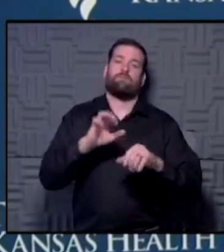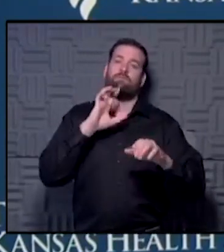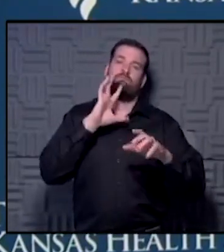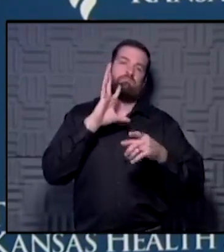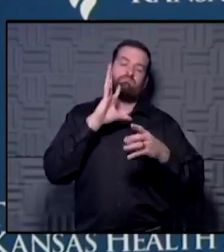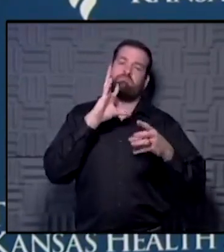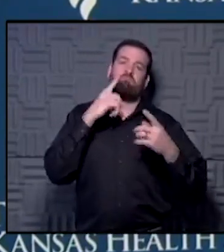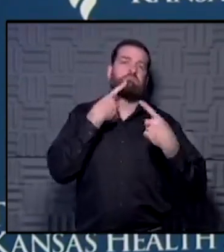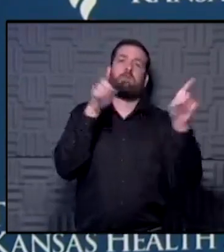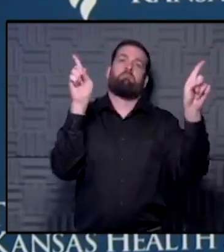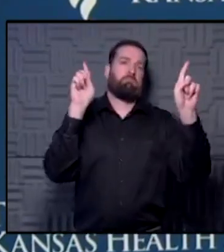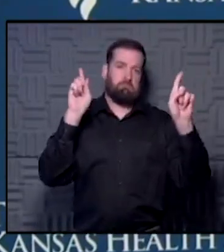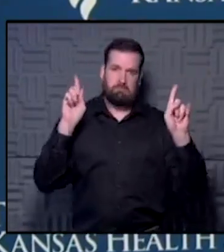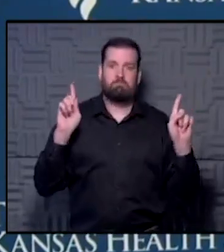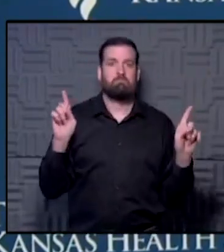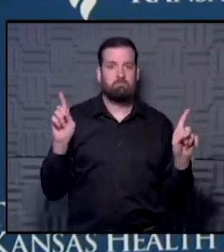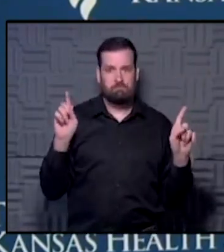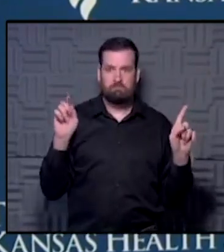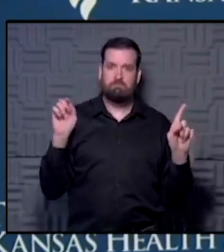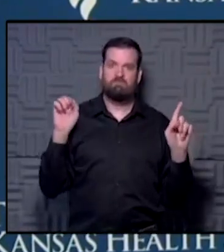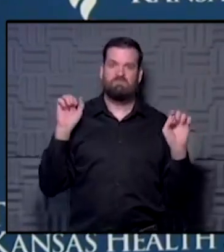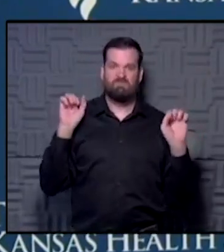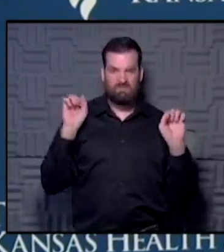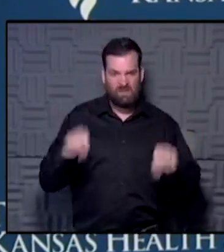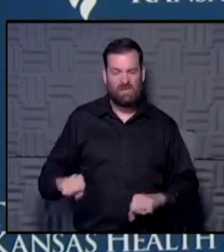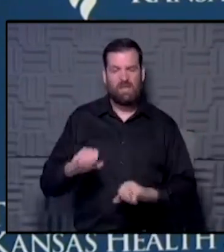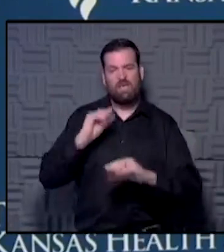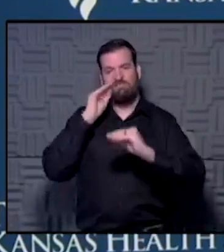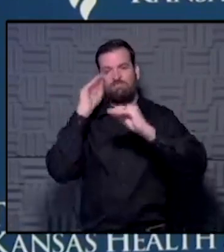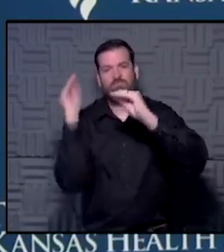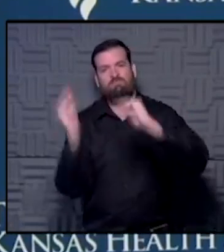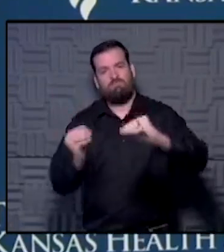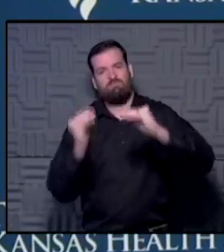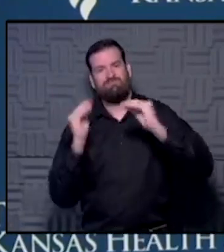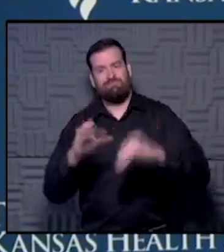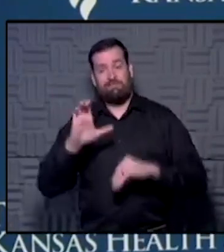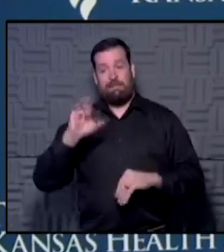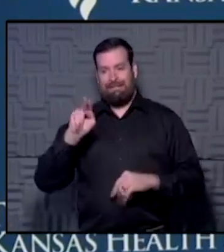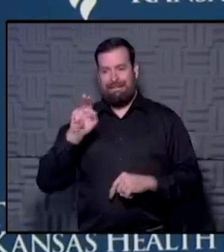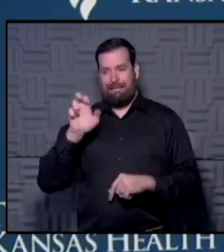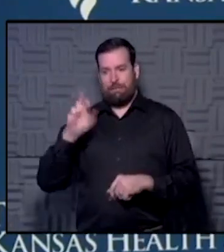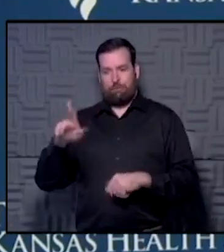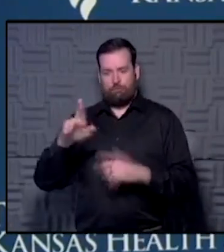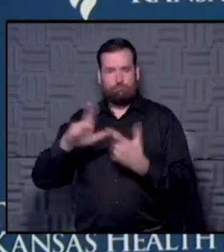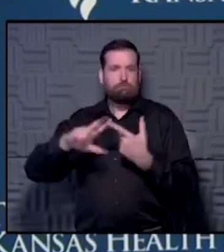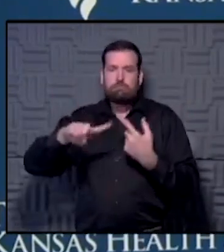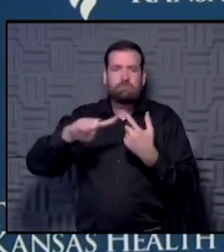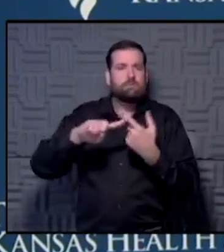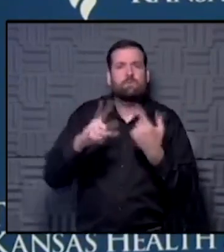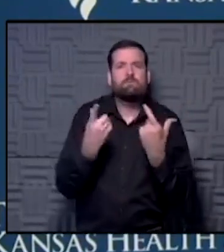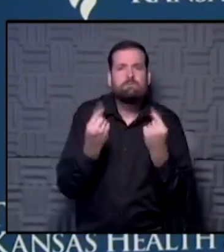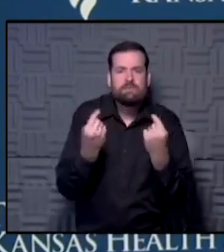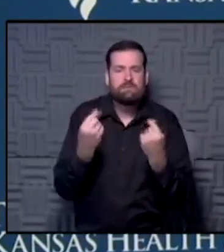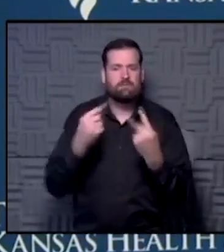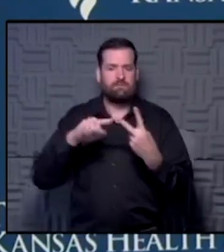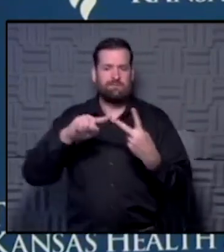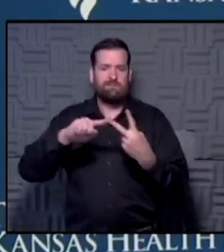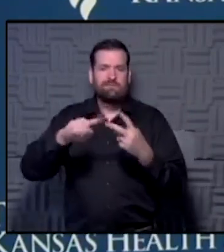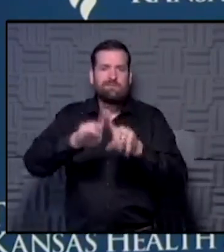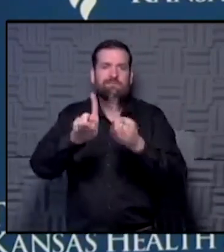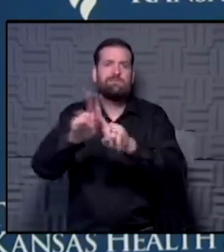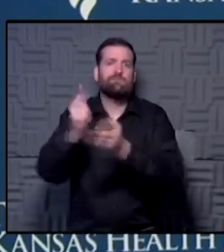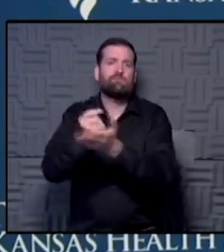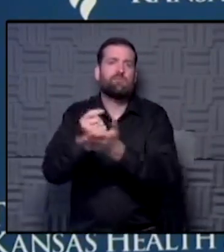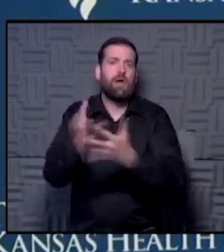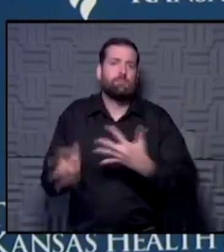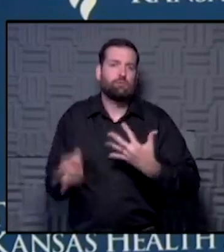We are able to give a lot of education on what cancer is, the workup, the different treatment options that may be available to